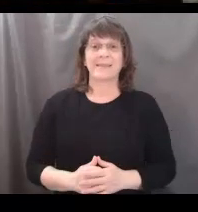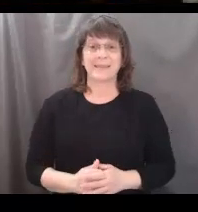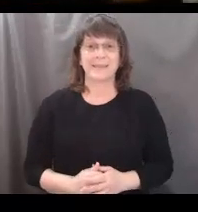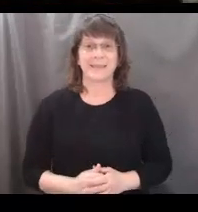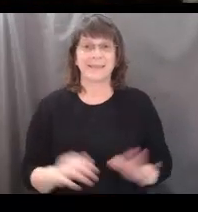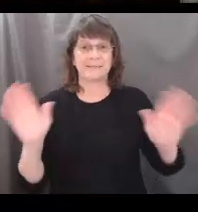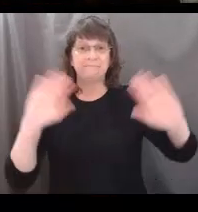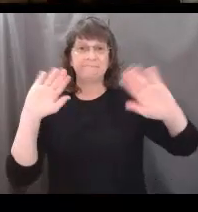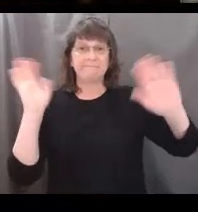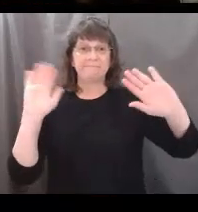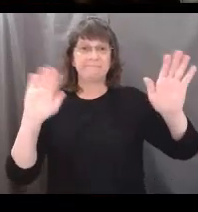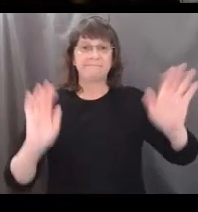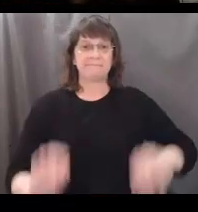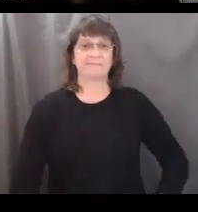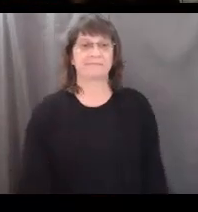Goodbye.